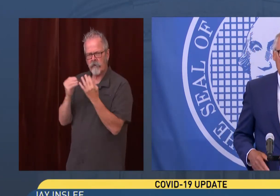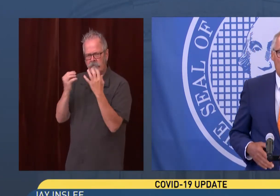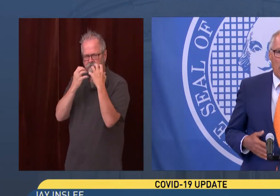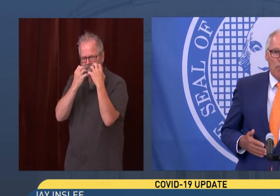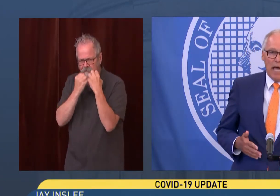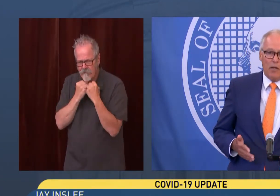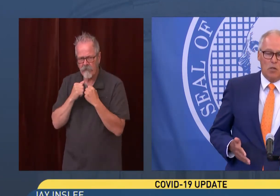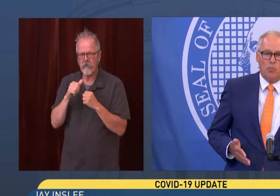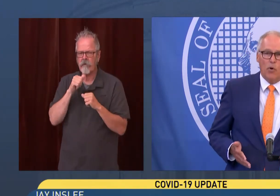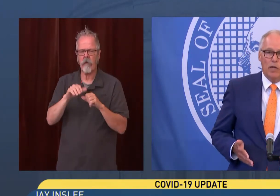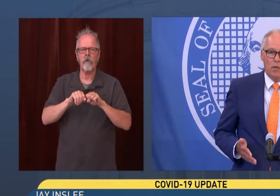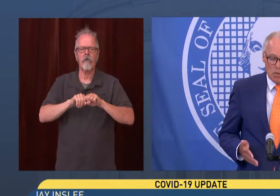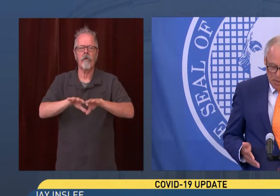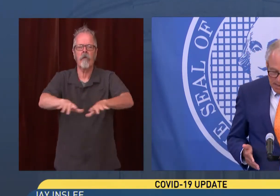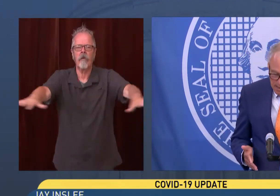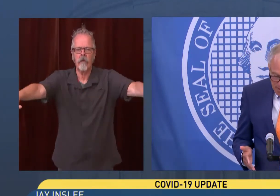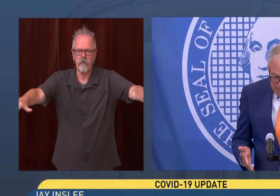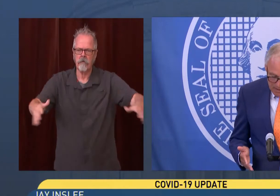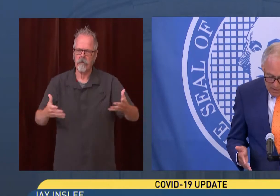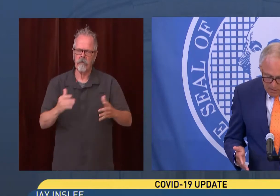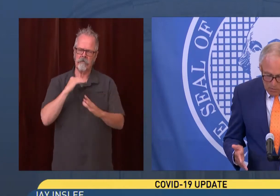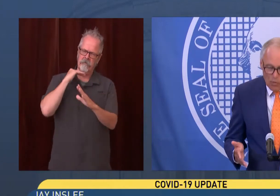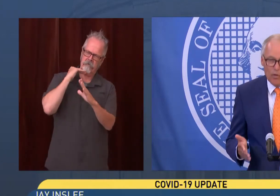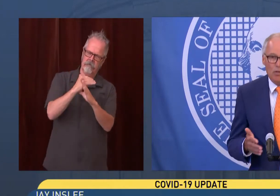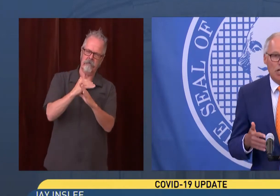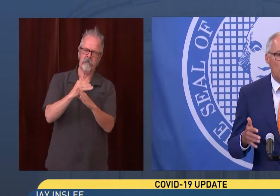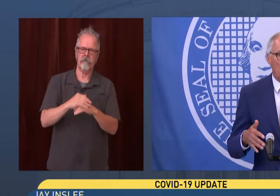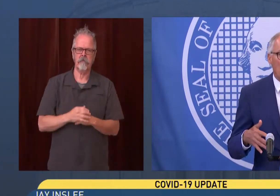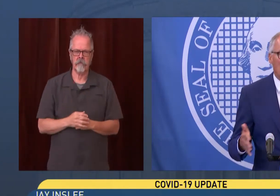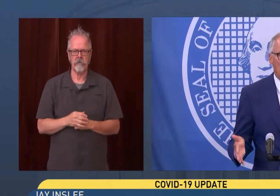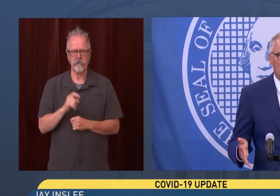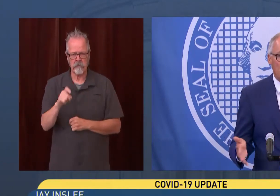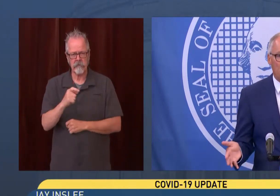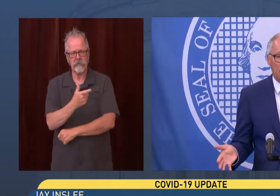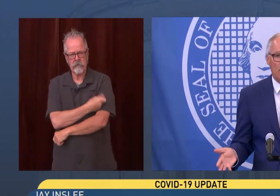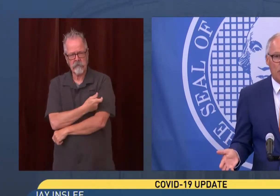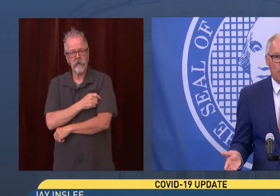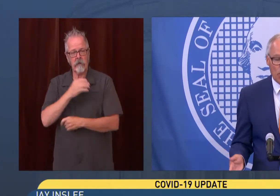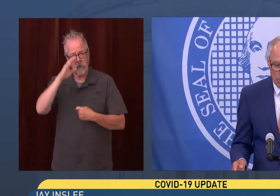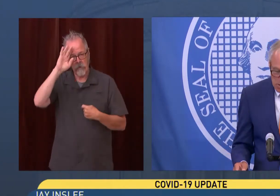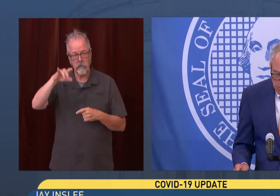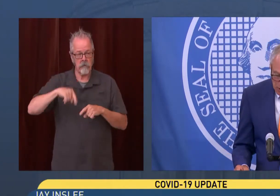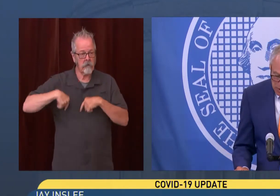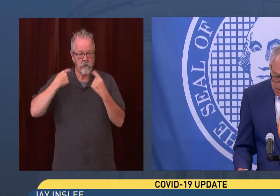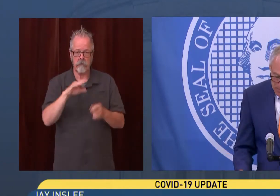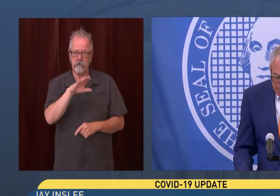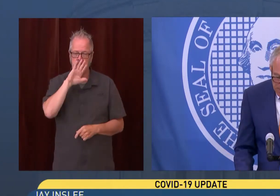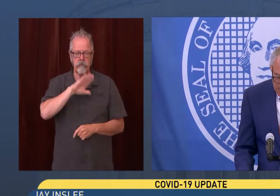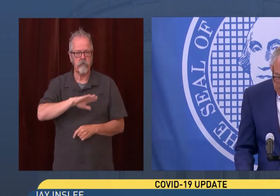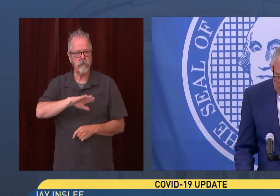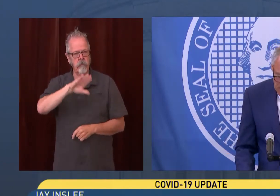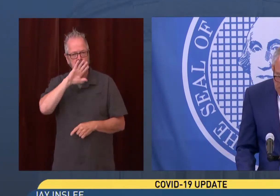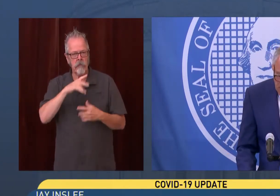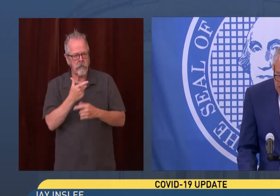because we are past the point in this pandemic where the general public should have to deal with more restrictions.